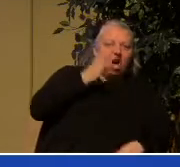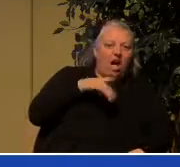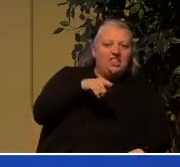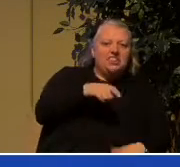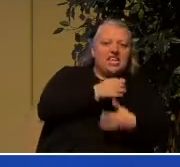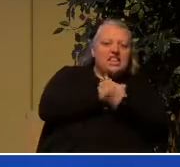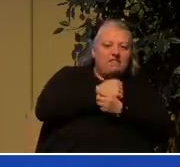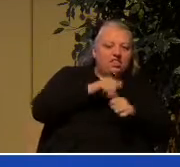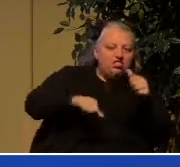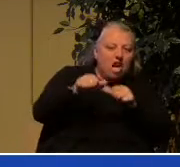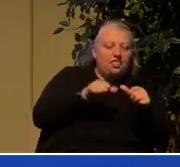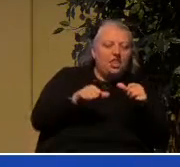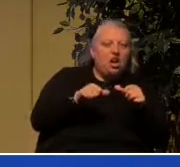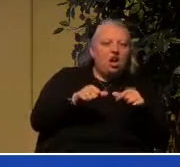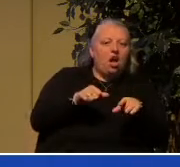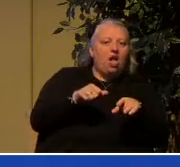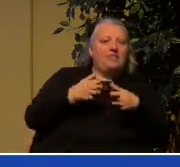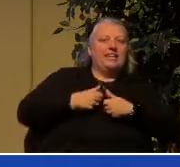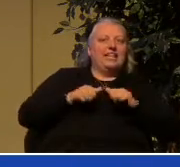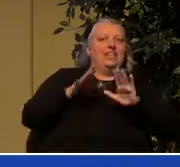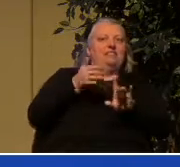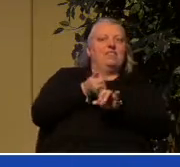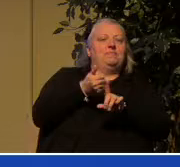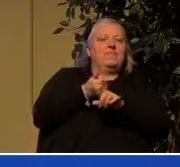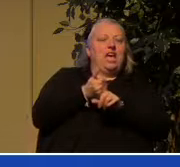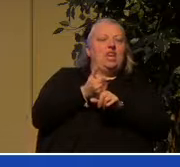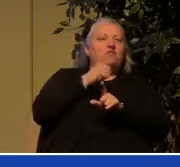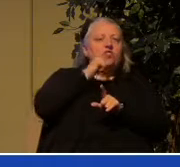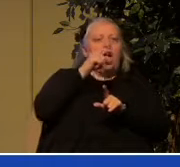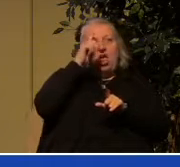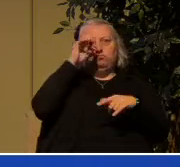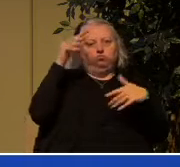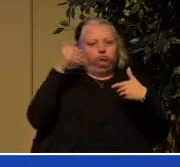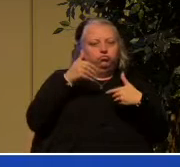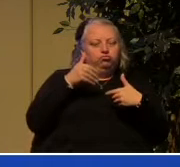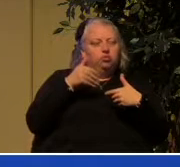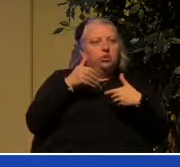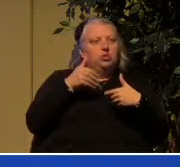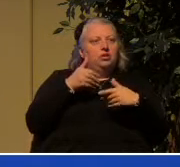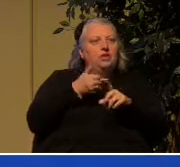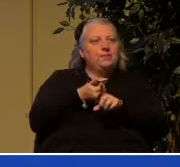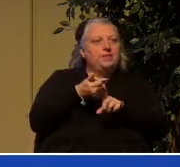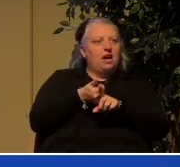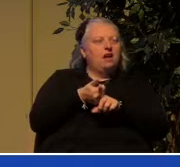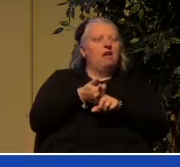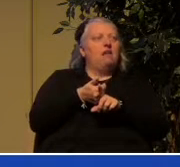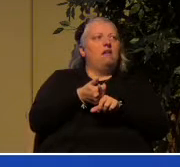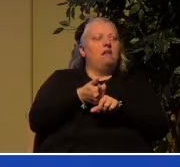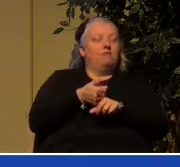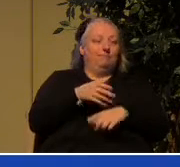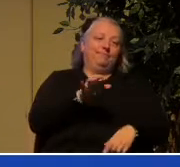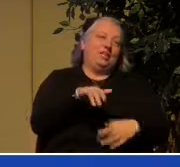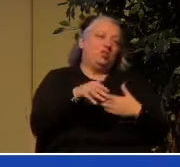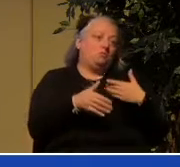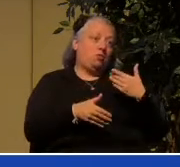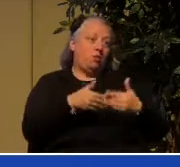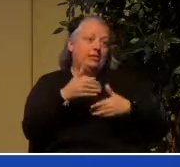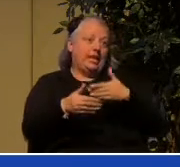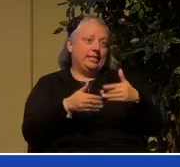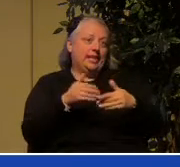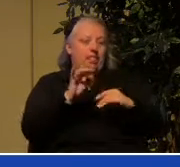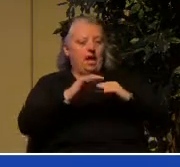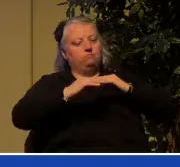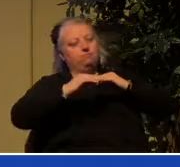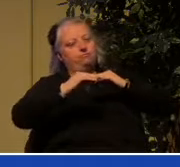at how they give themselves selflessly in service it's a process and often